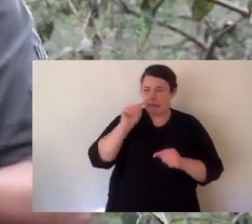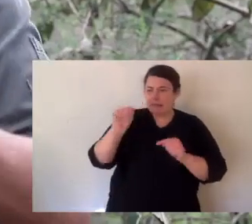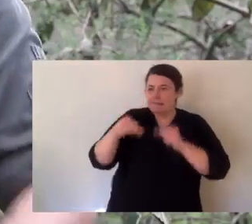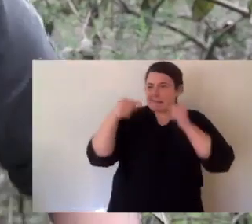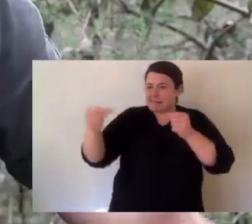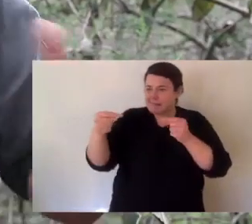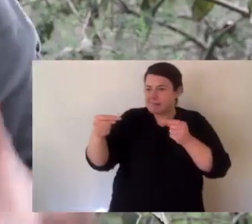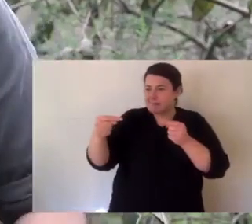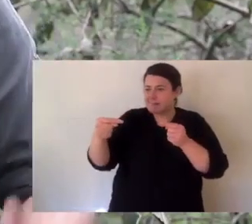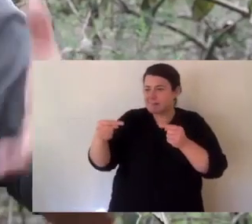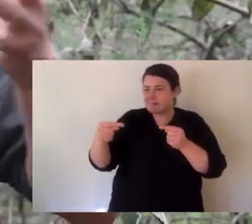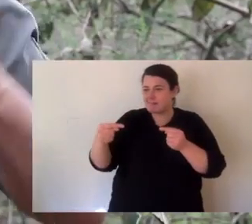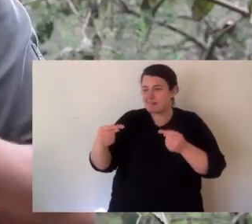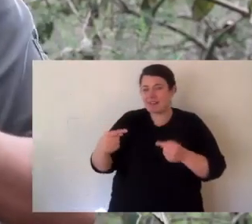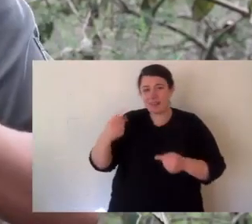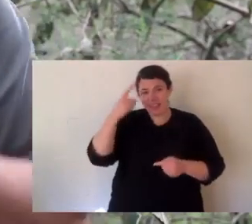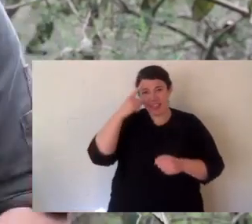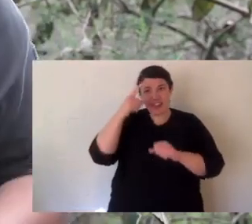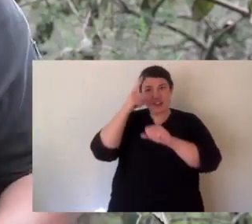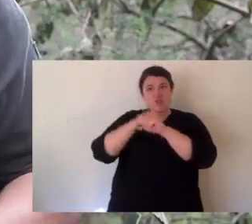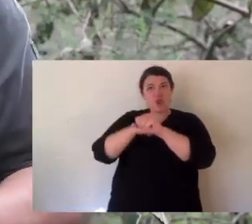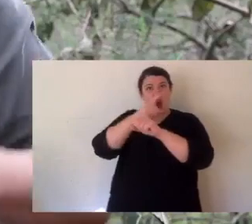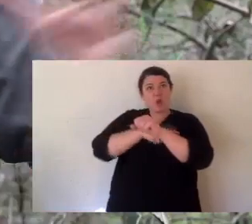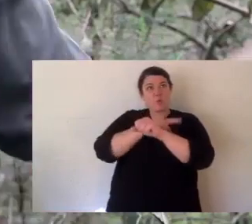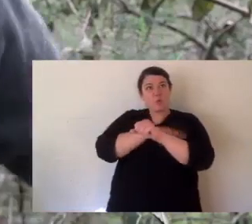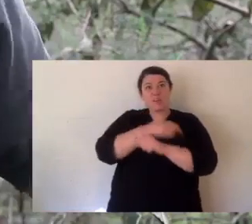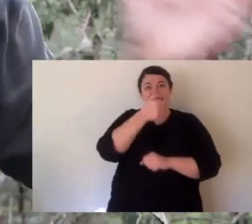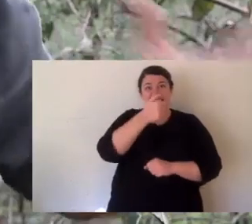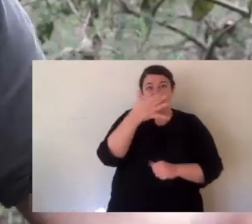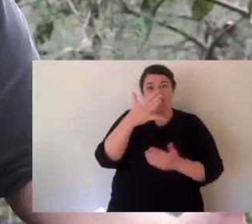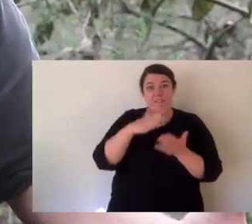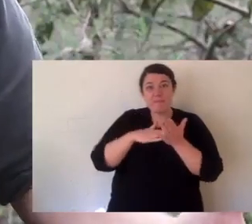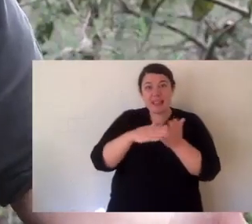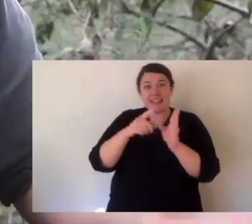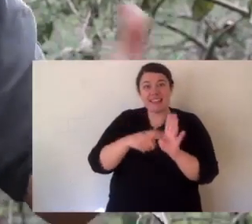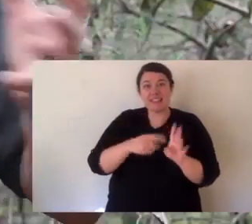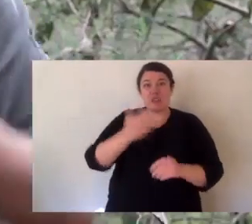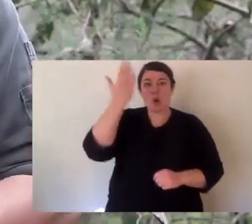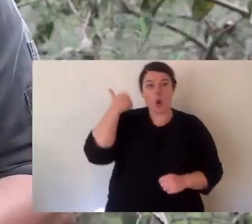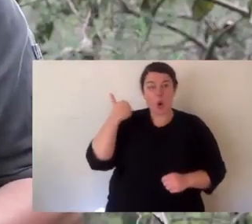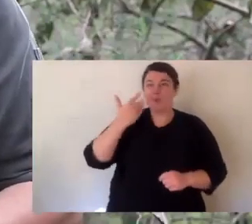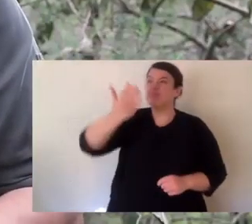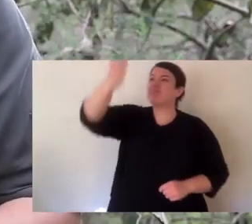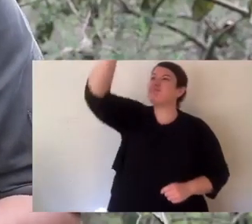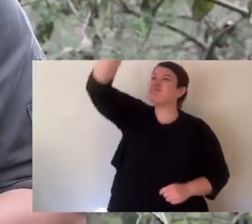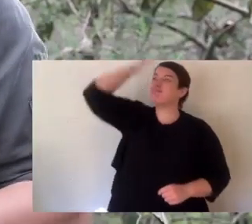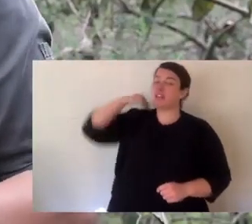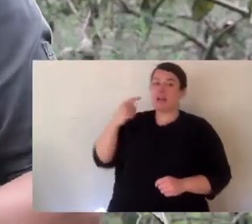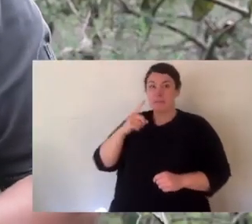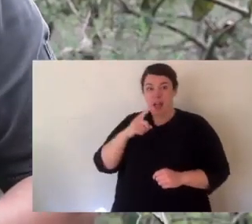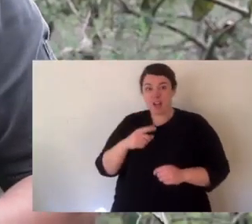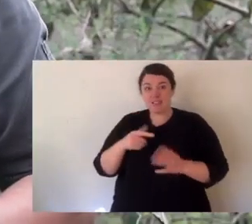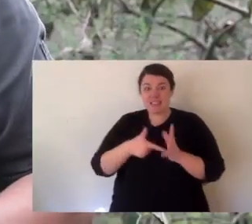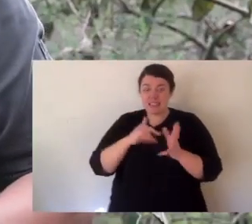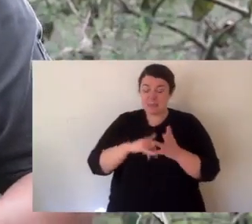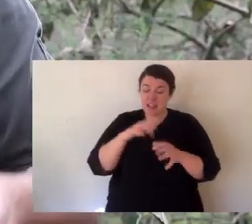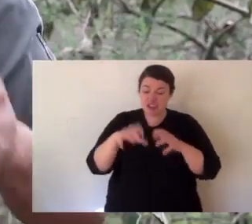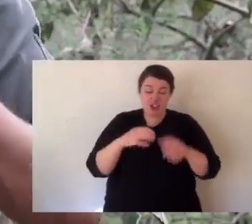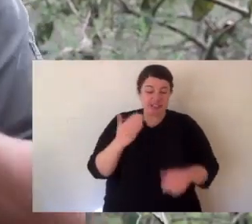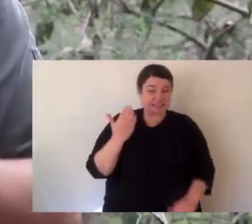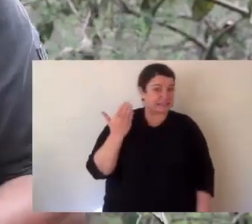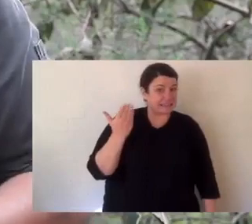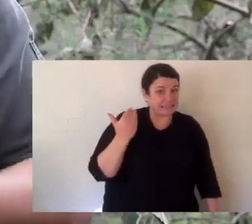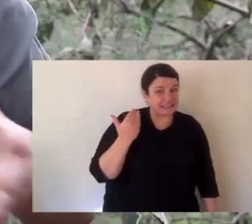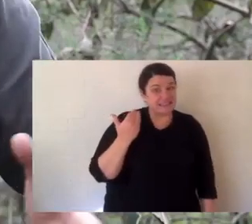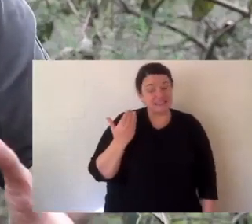people were looking at thylacines. Dinosaurs were 65 million years ago. Thylacines were here just the blink of an eye ago.